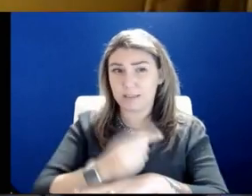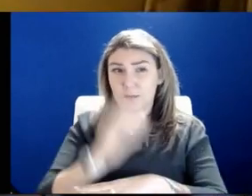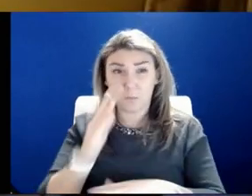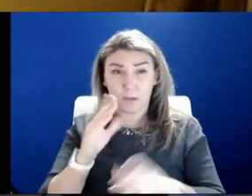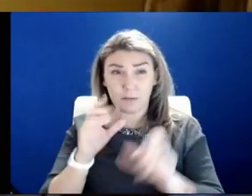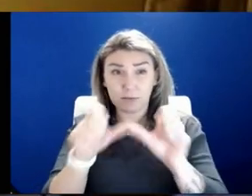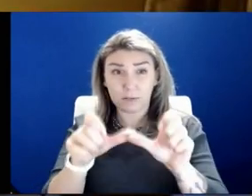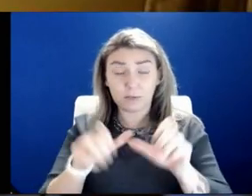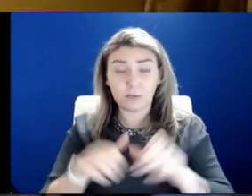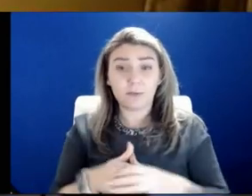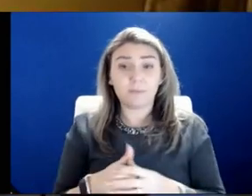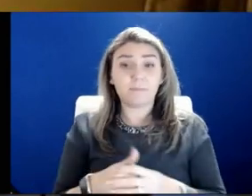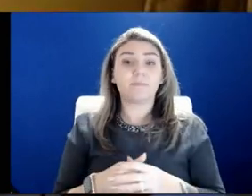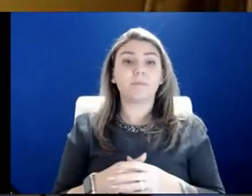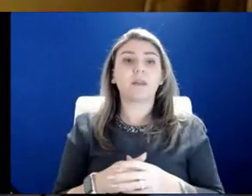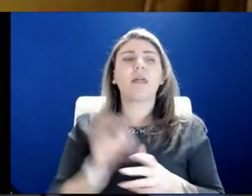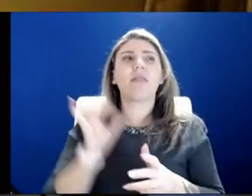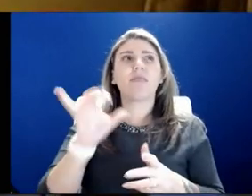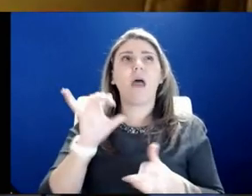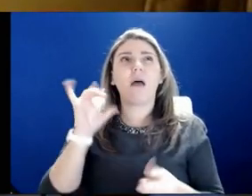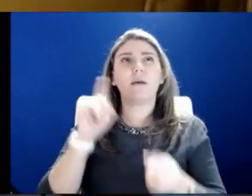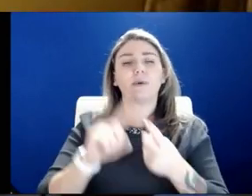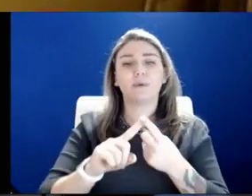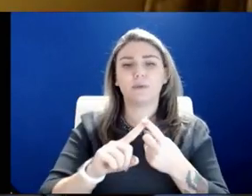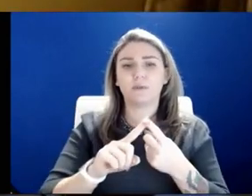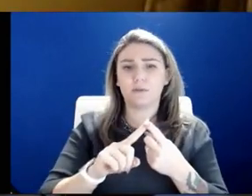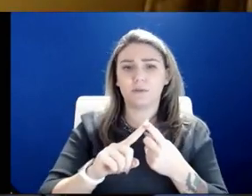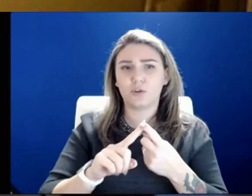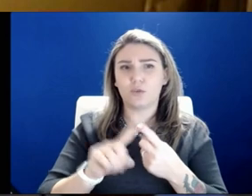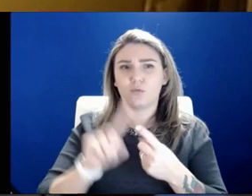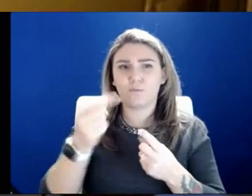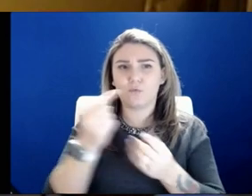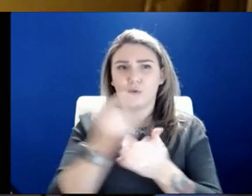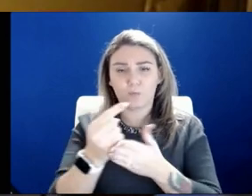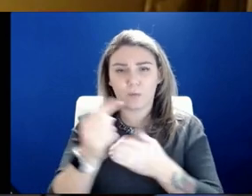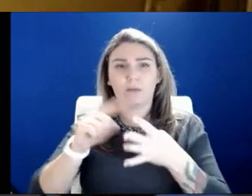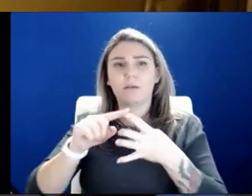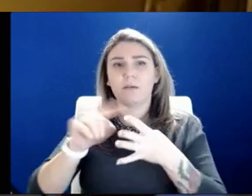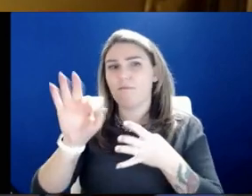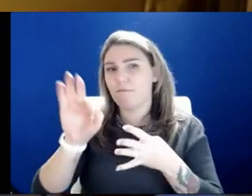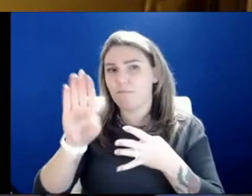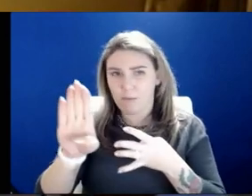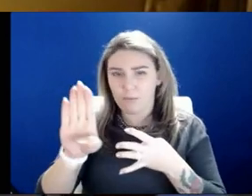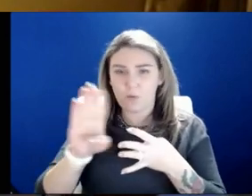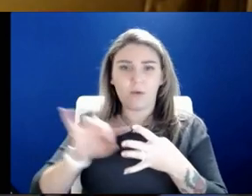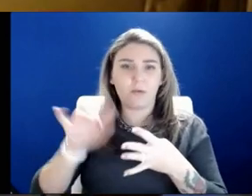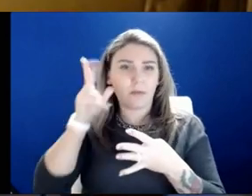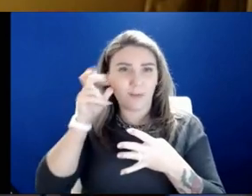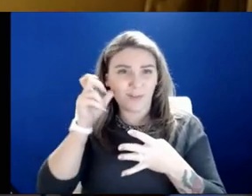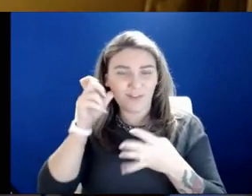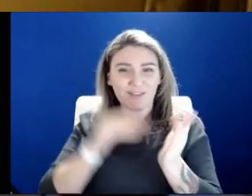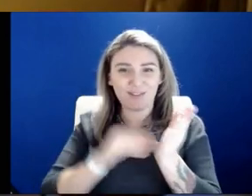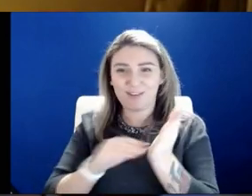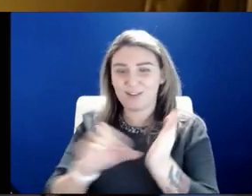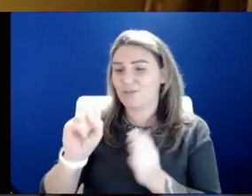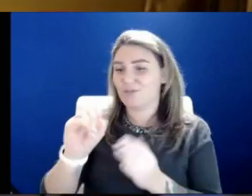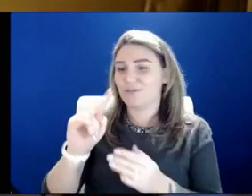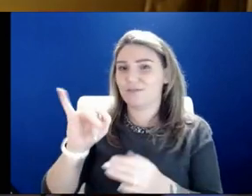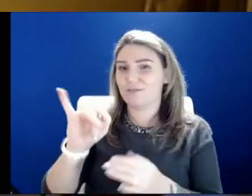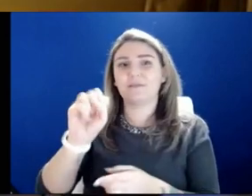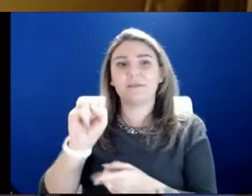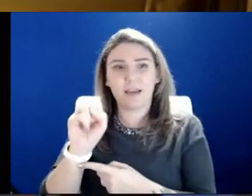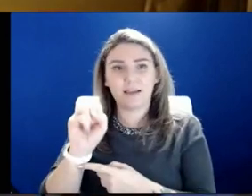It extends until I believe the first week of February. I just listened to Dr. Dr. Seitz's